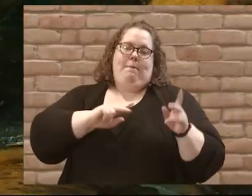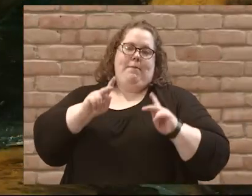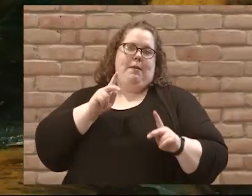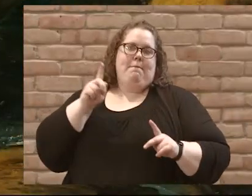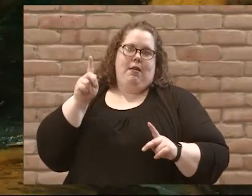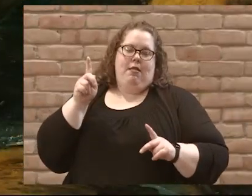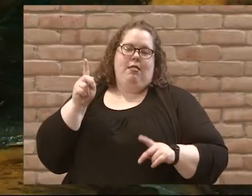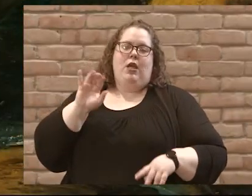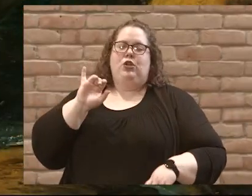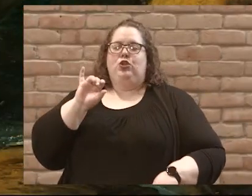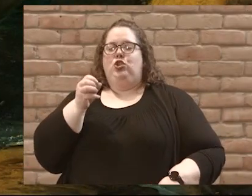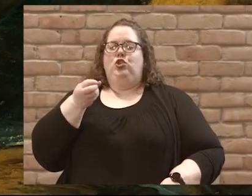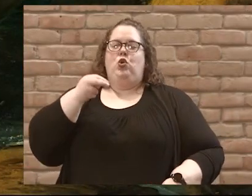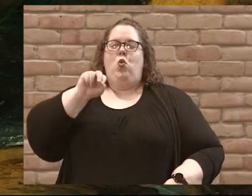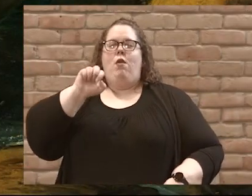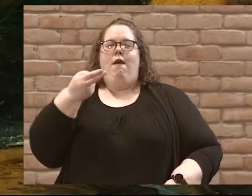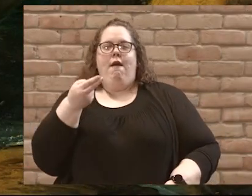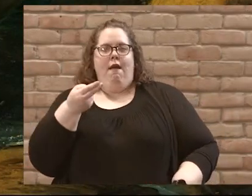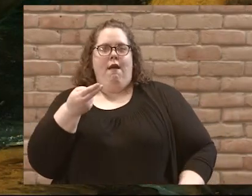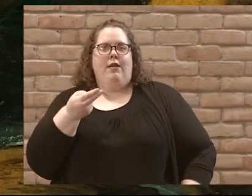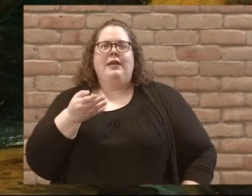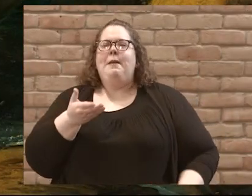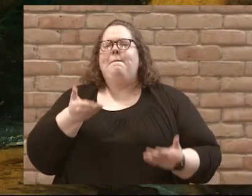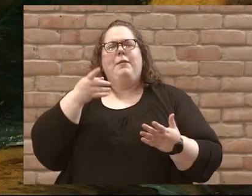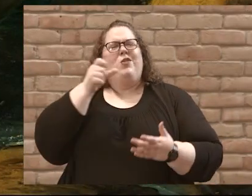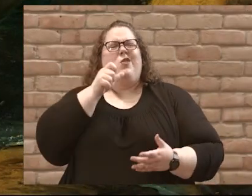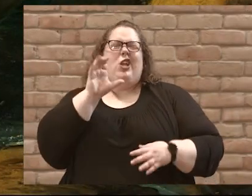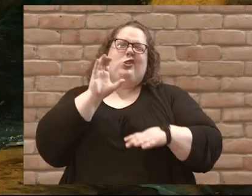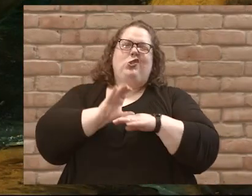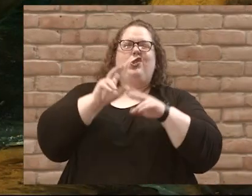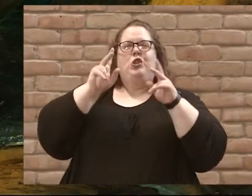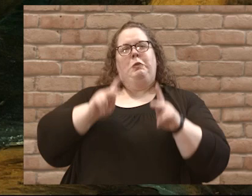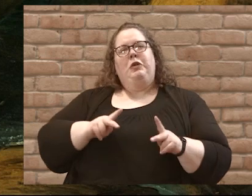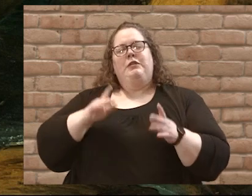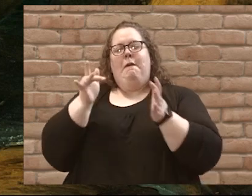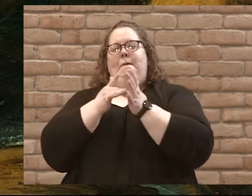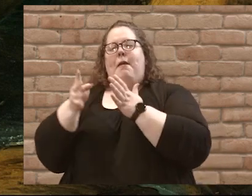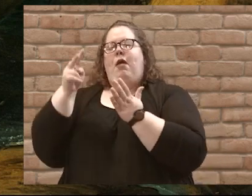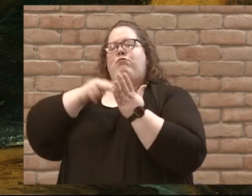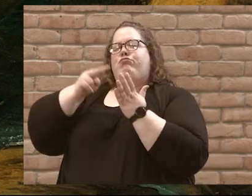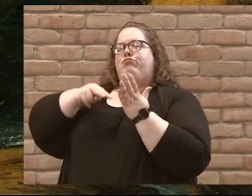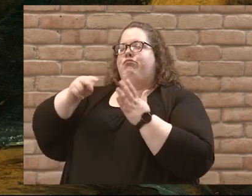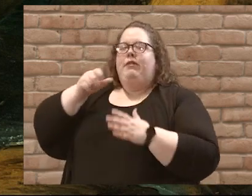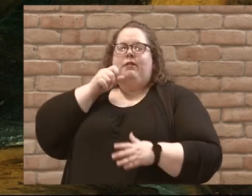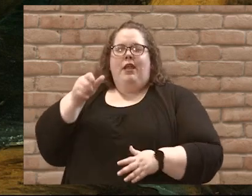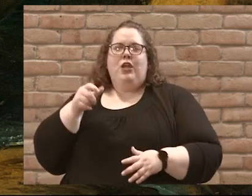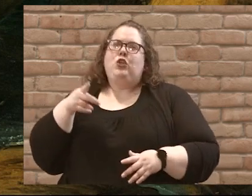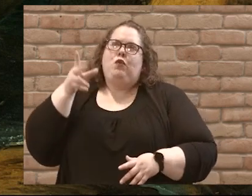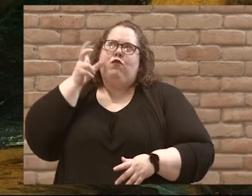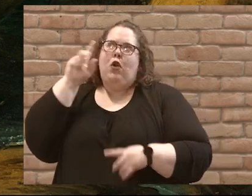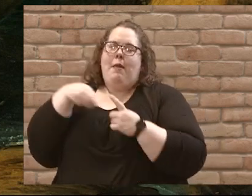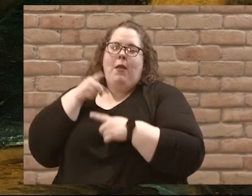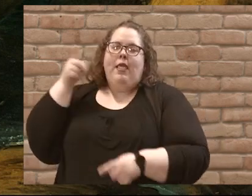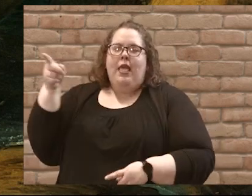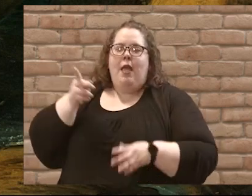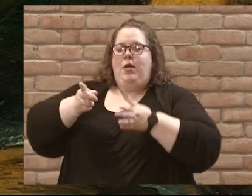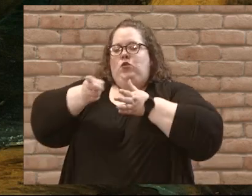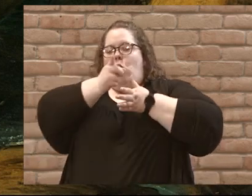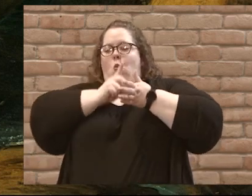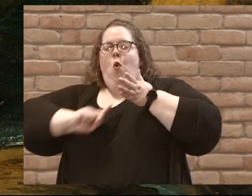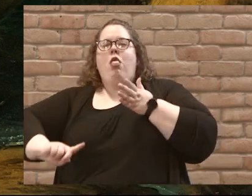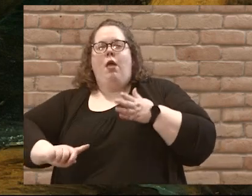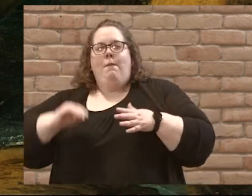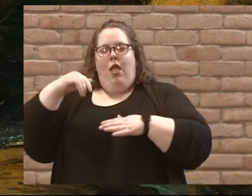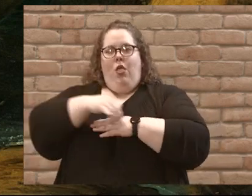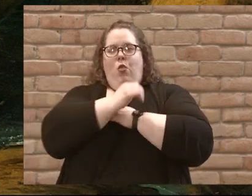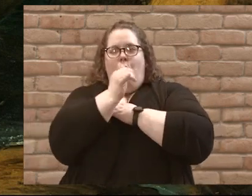Jonah. And Jonah, even if you're not a church person, if you haven't read the Bible before, you've heard of Jonah and being swallowed by a whale.